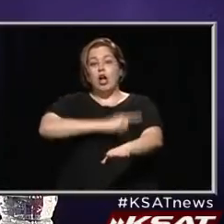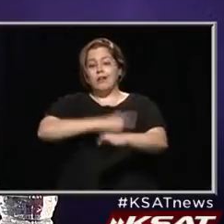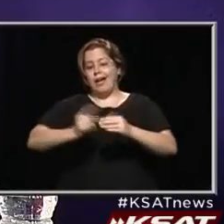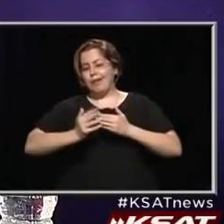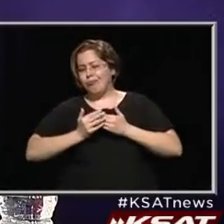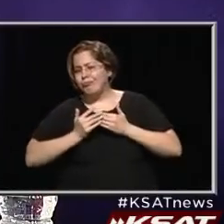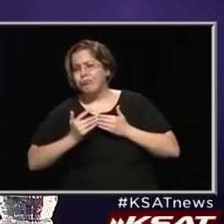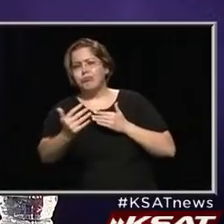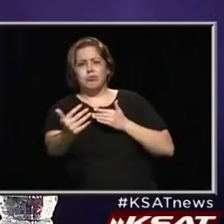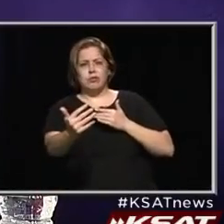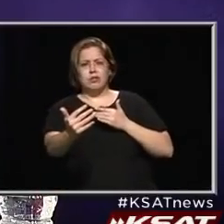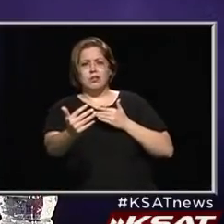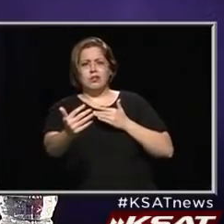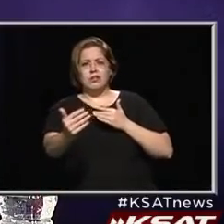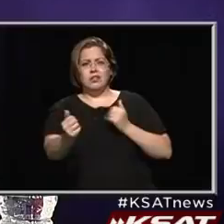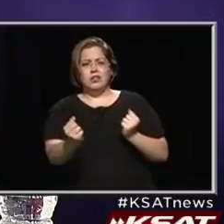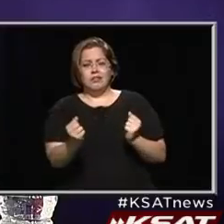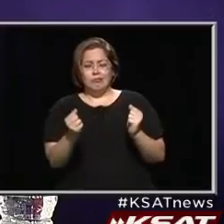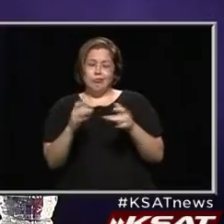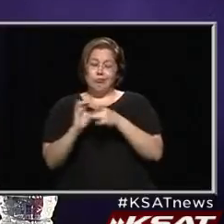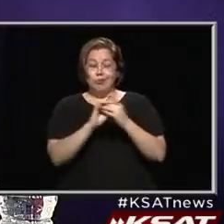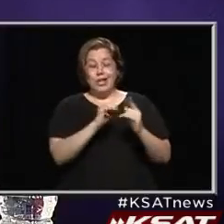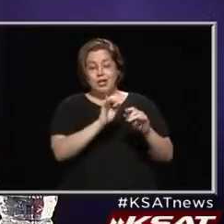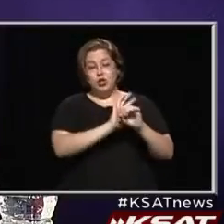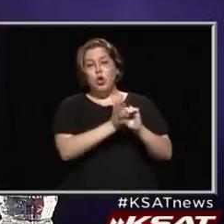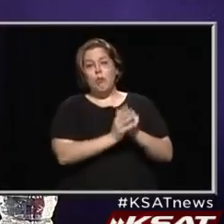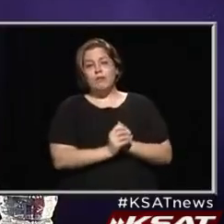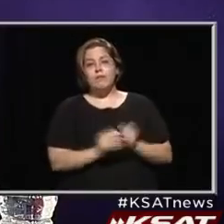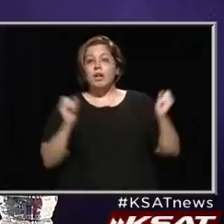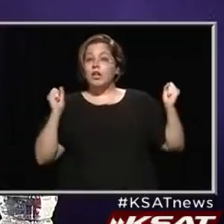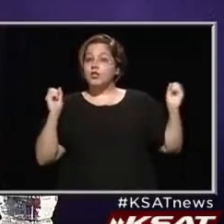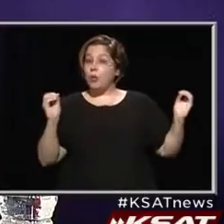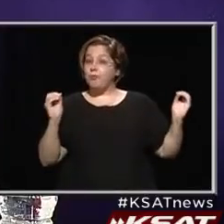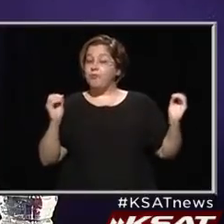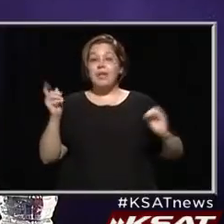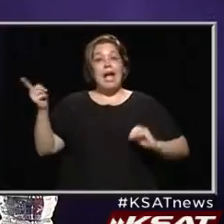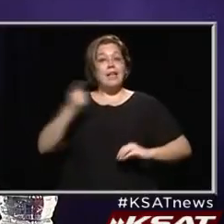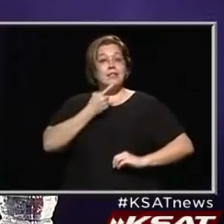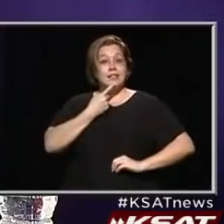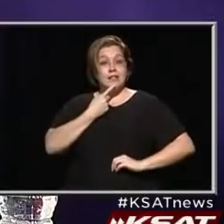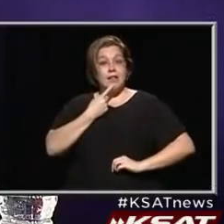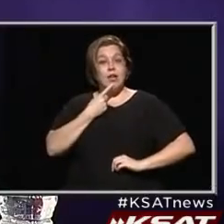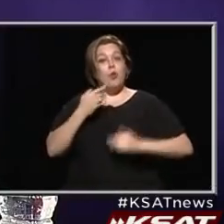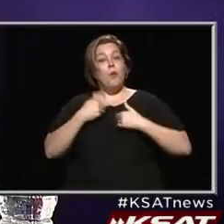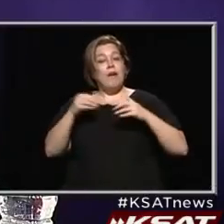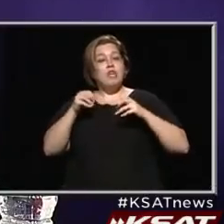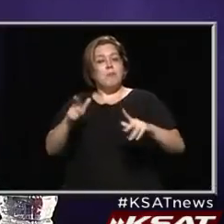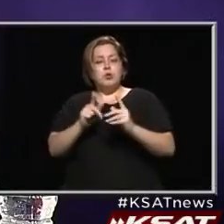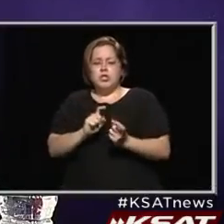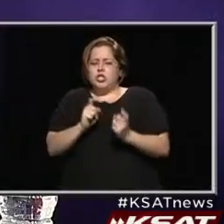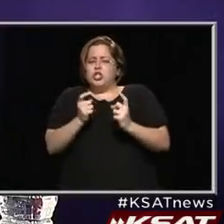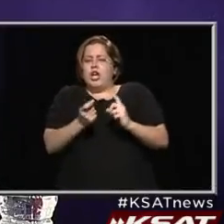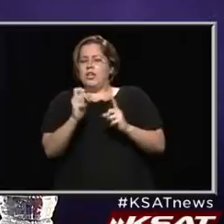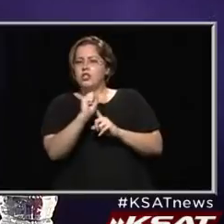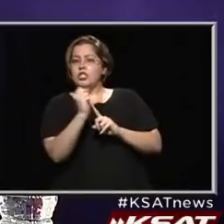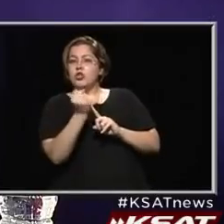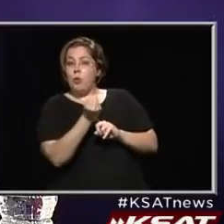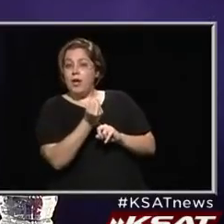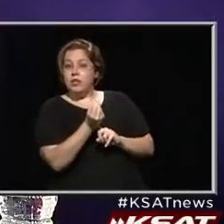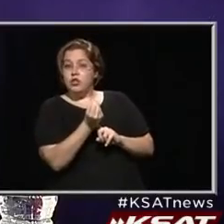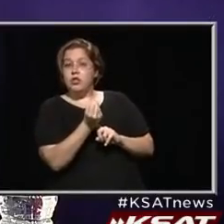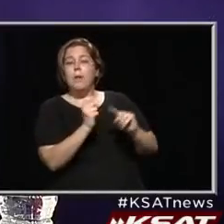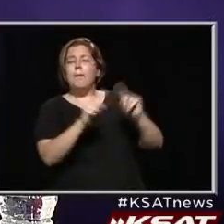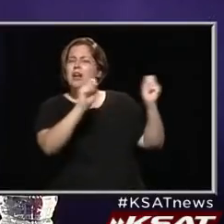health issues with respect to this disease. So, as the mayor says, we've got a chance to turn the corner here. But